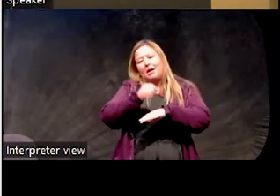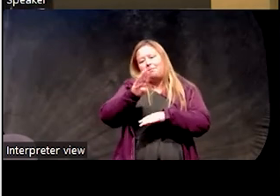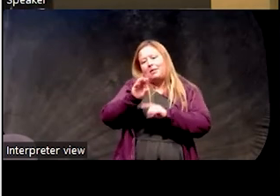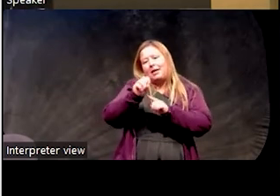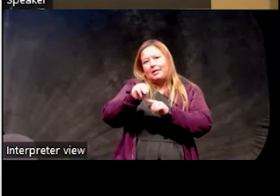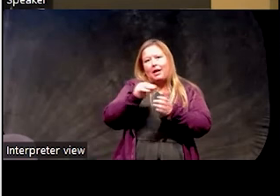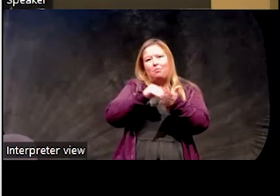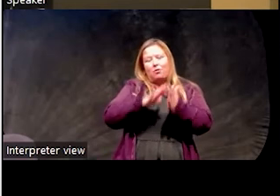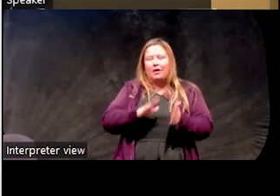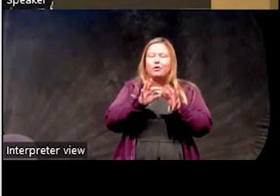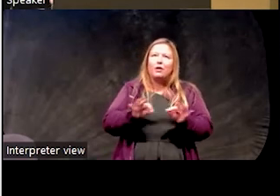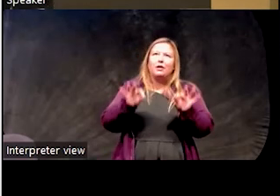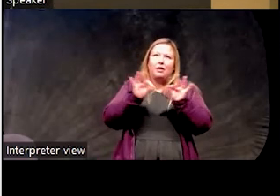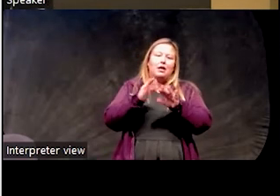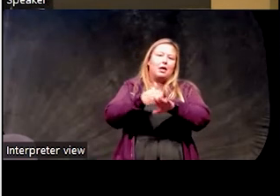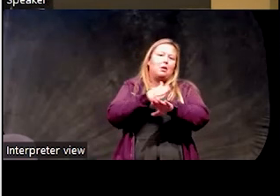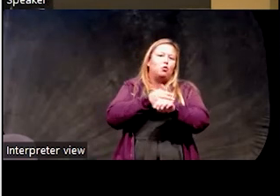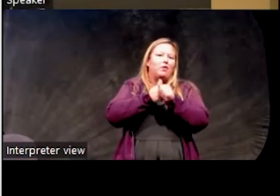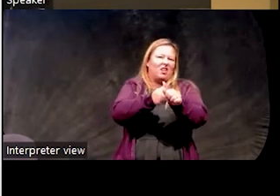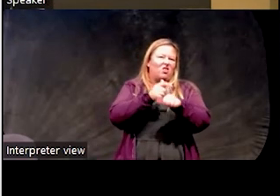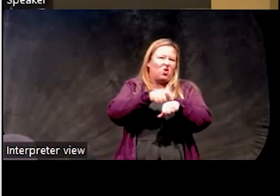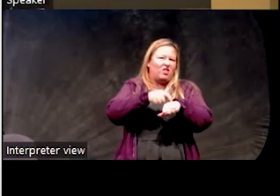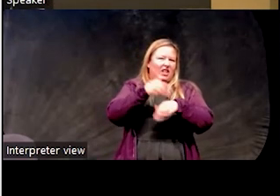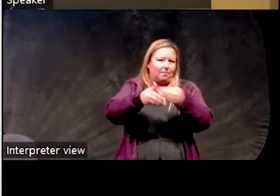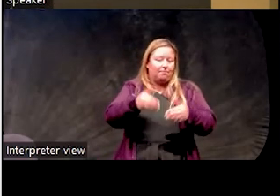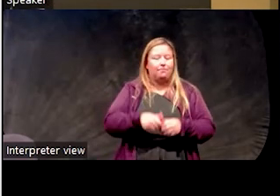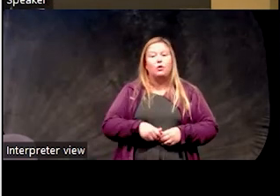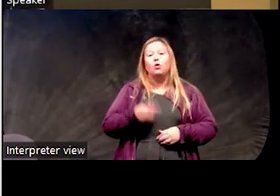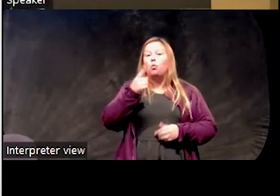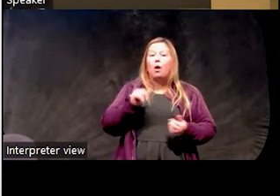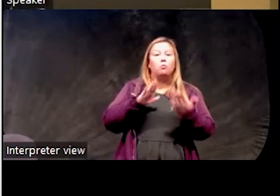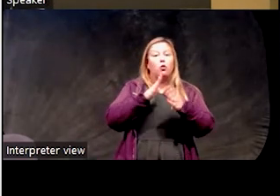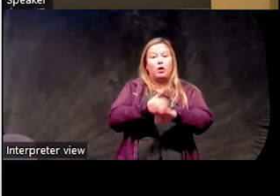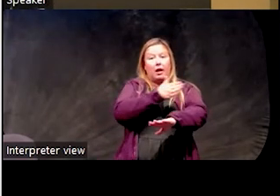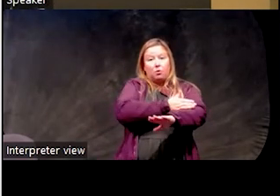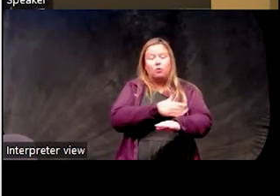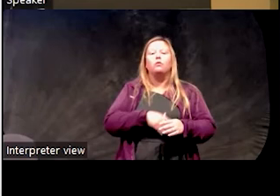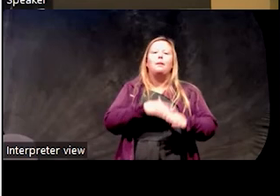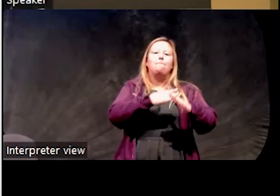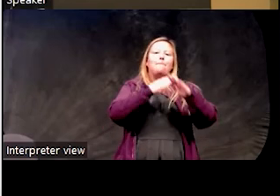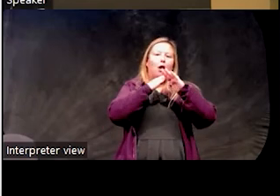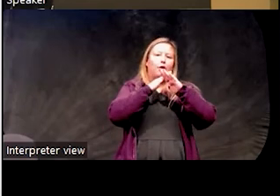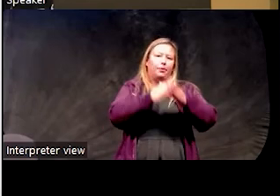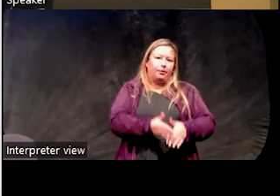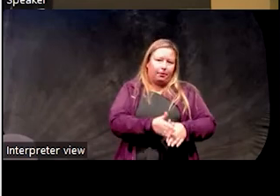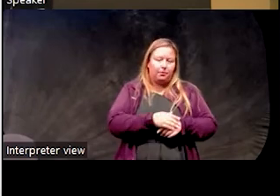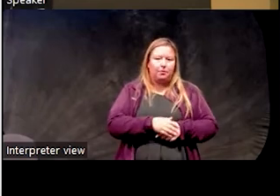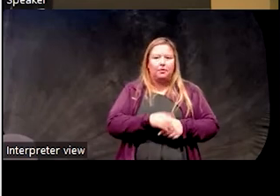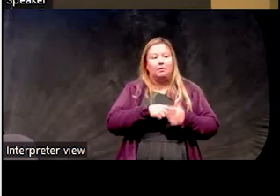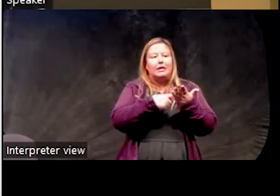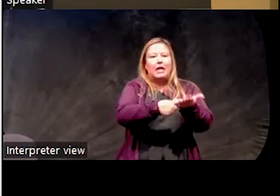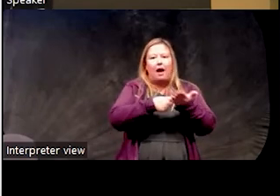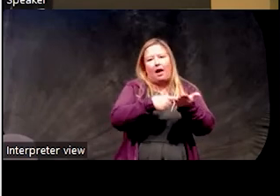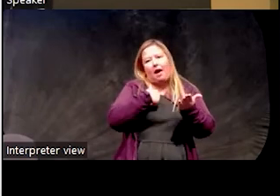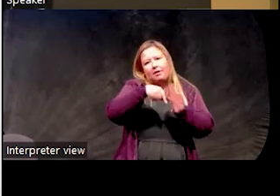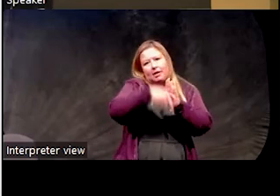time. So how do we improve adherence? One thing is removing barriers, um, talking through with